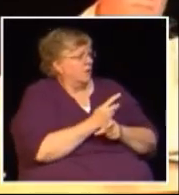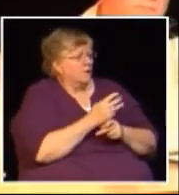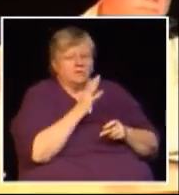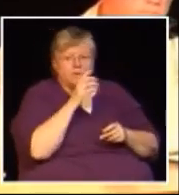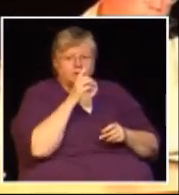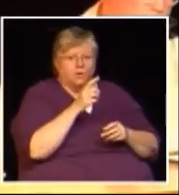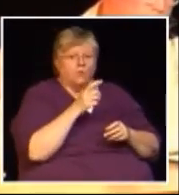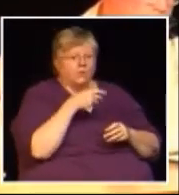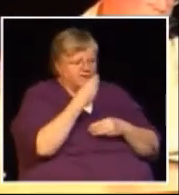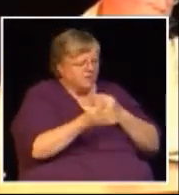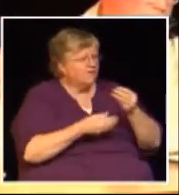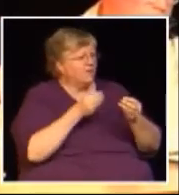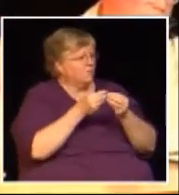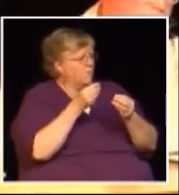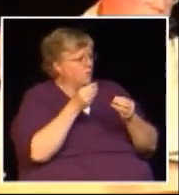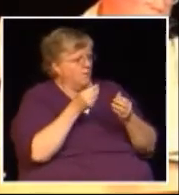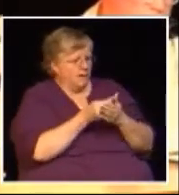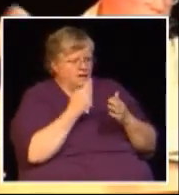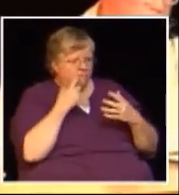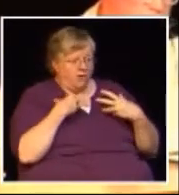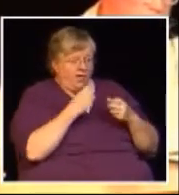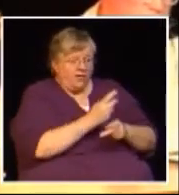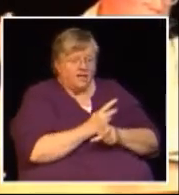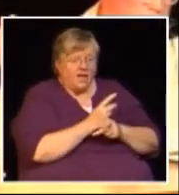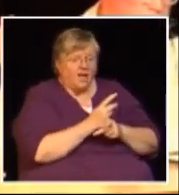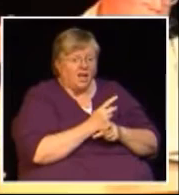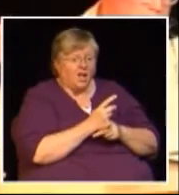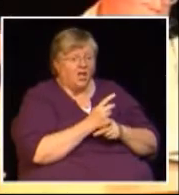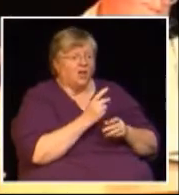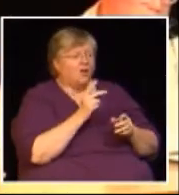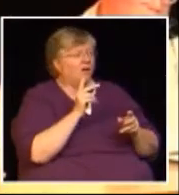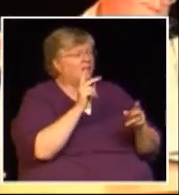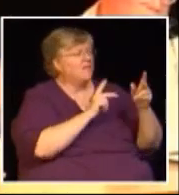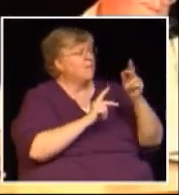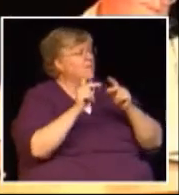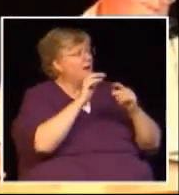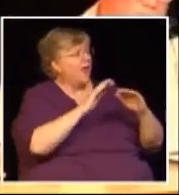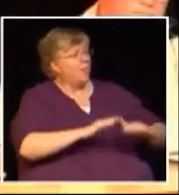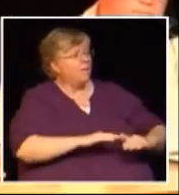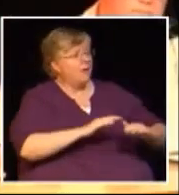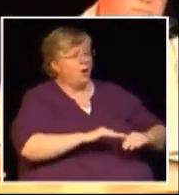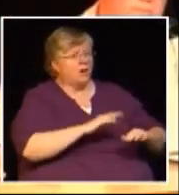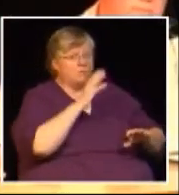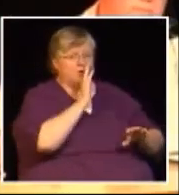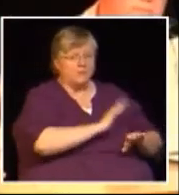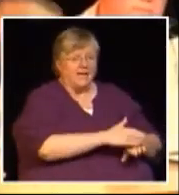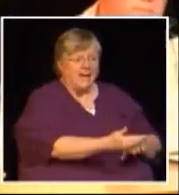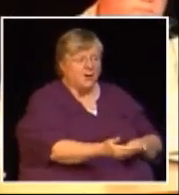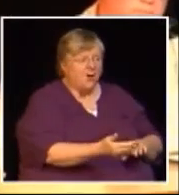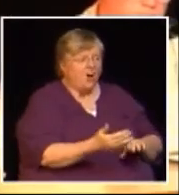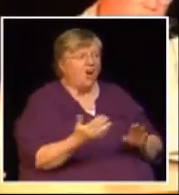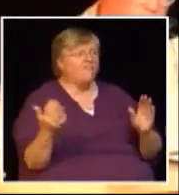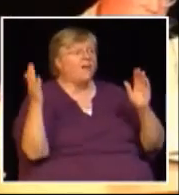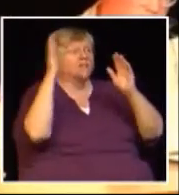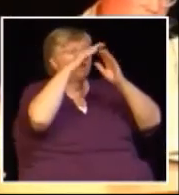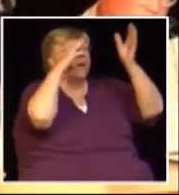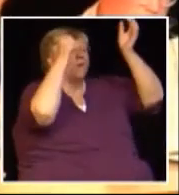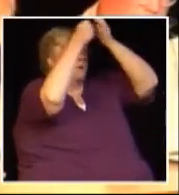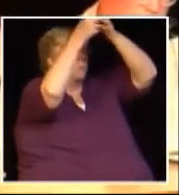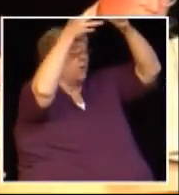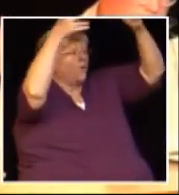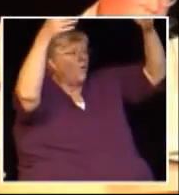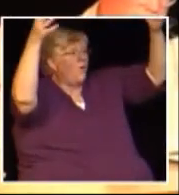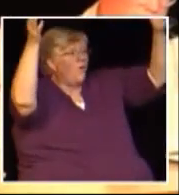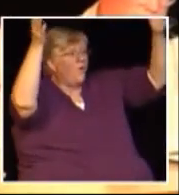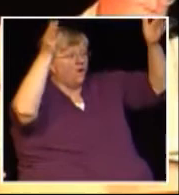because if we don't keep feeding money to health care and some of the other programs the people at the bottom will get laid off and the top will keep growing